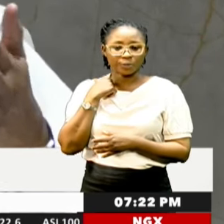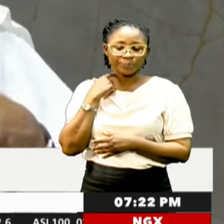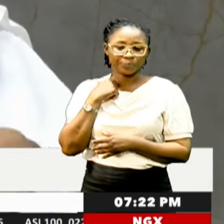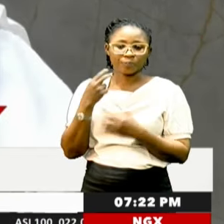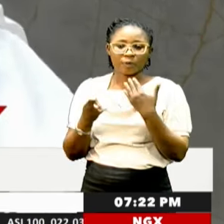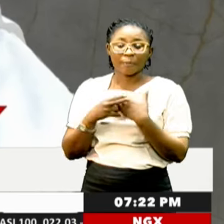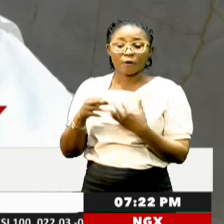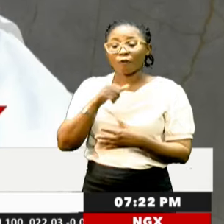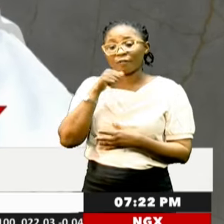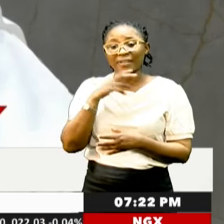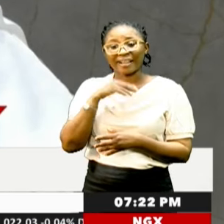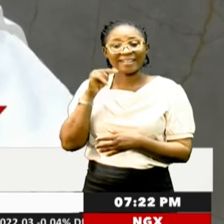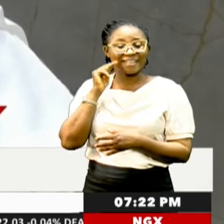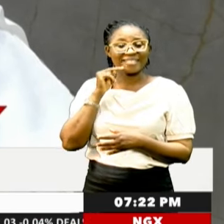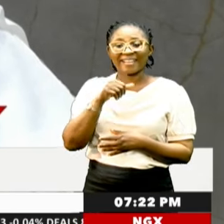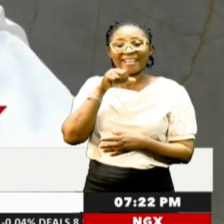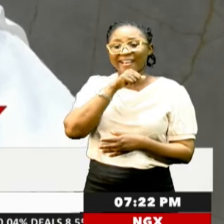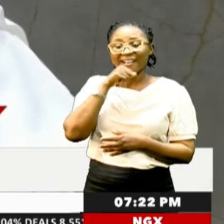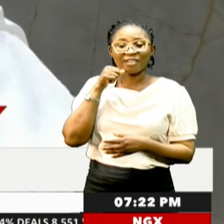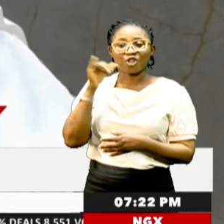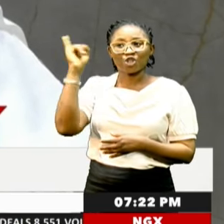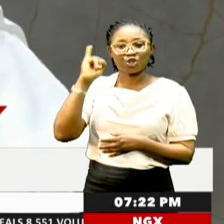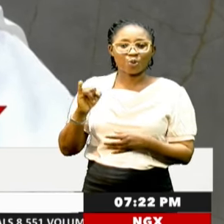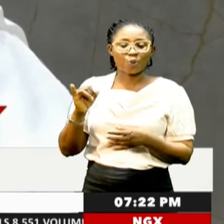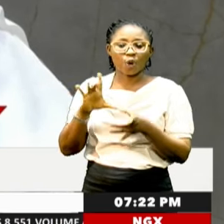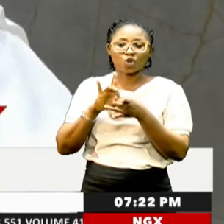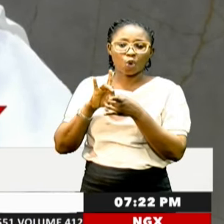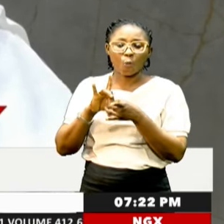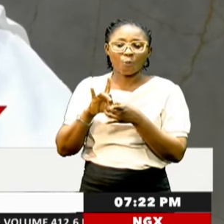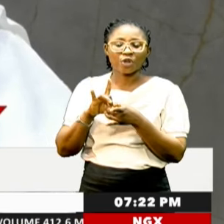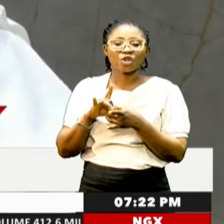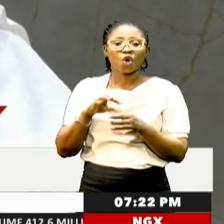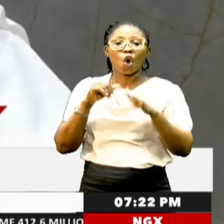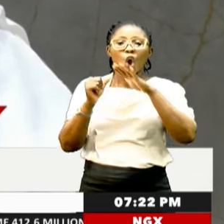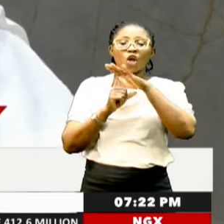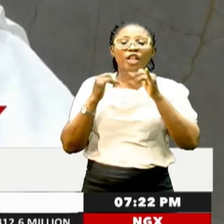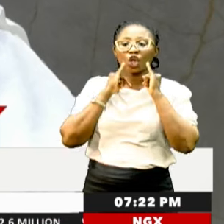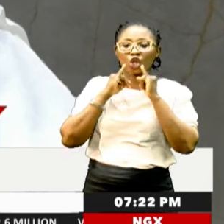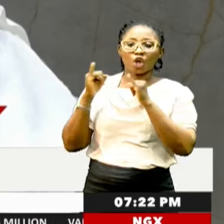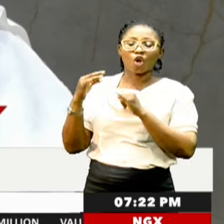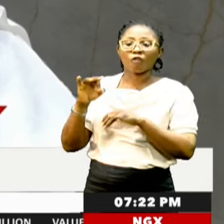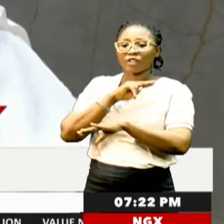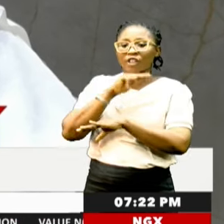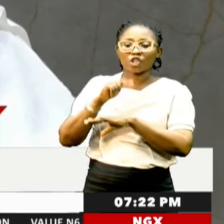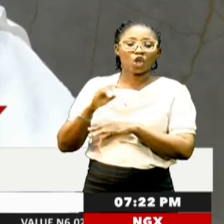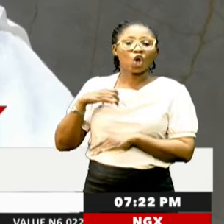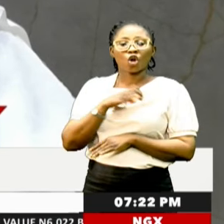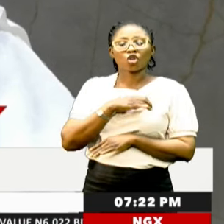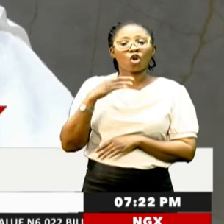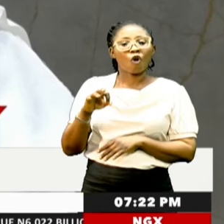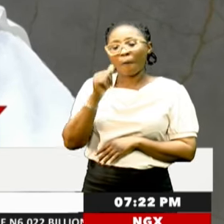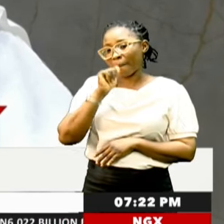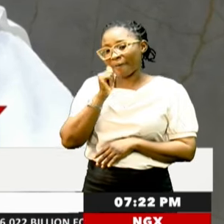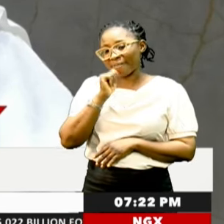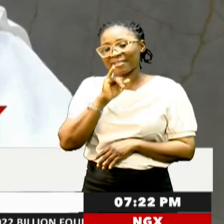of Agriculture and the Nigerian Agricultural Insurance Corporation, under the directive of the National Council of Proprietization,